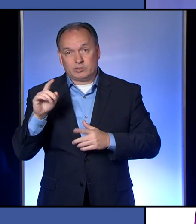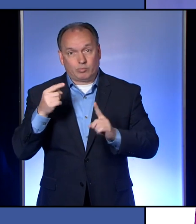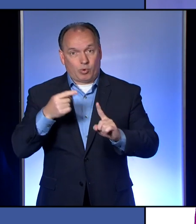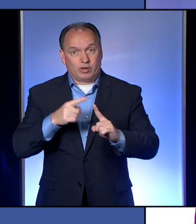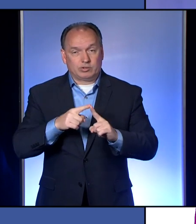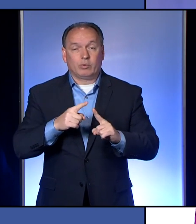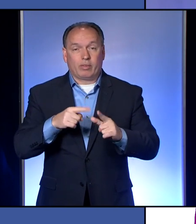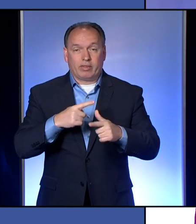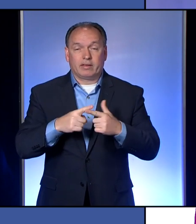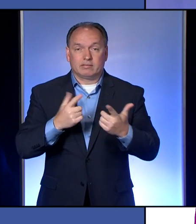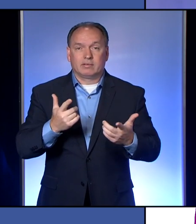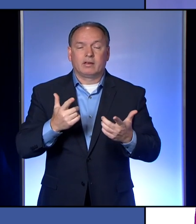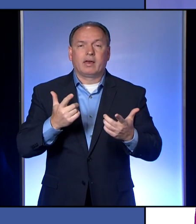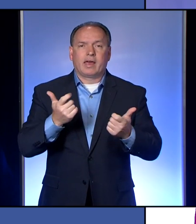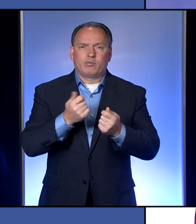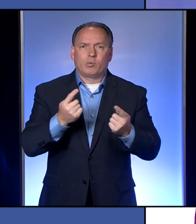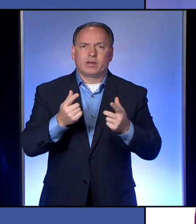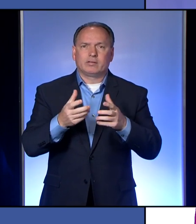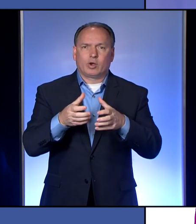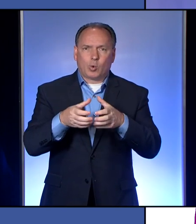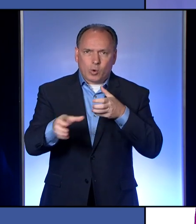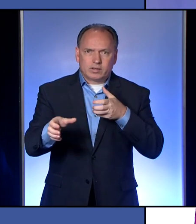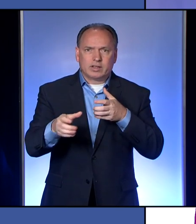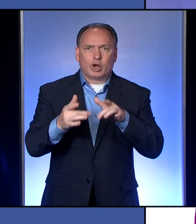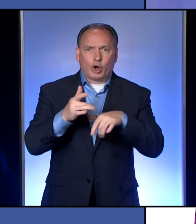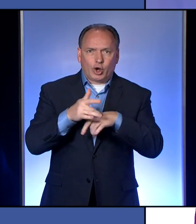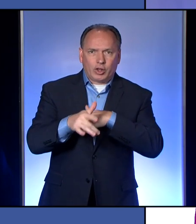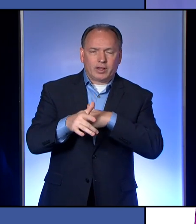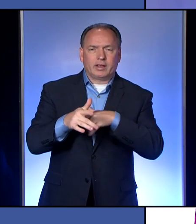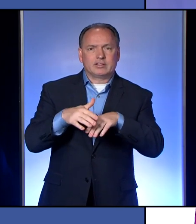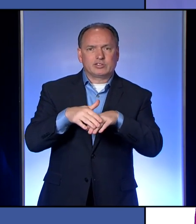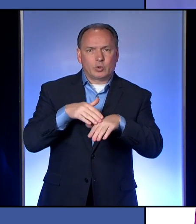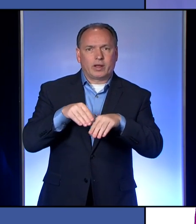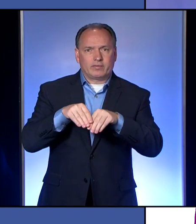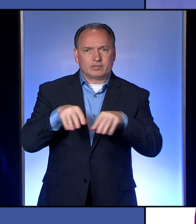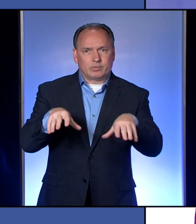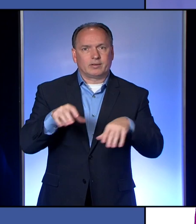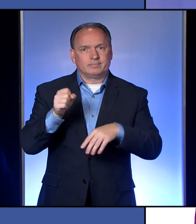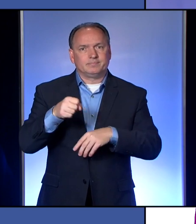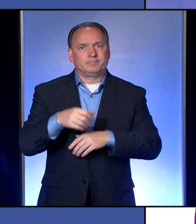then, uh, get everyone quarantined that needs to be quarantined and, and slow down the spread.